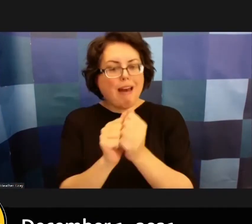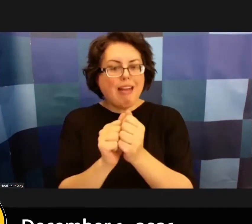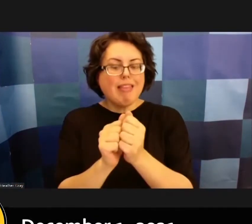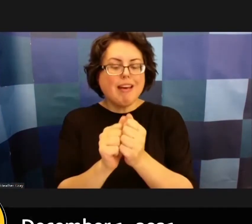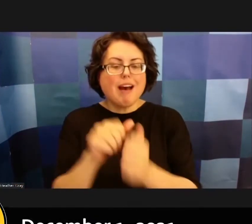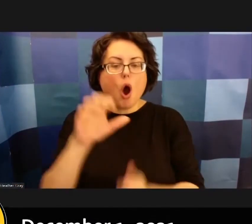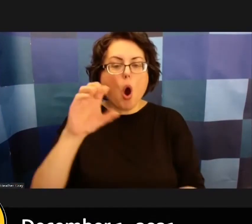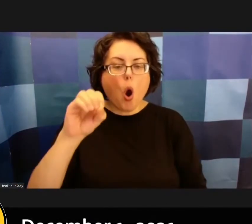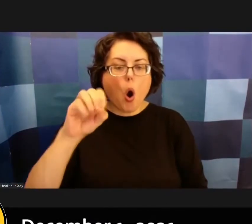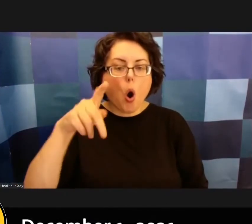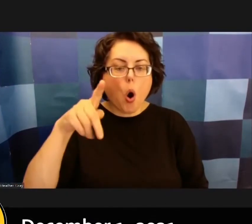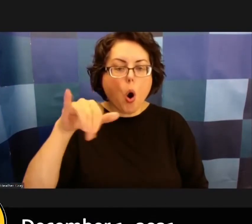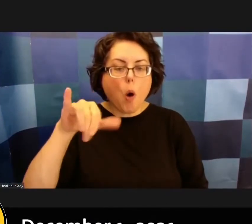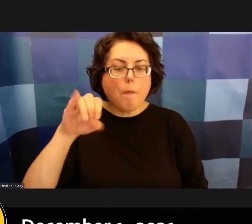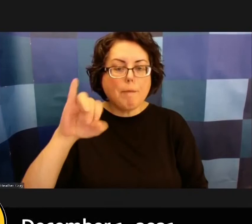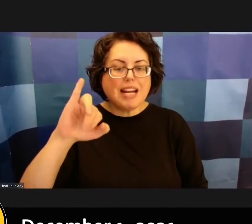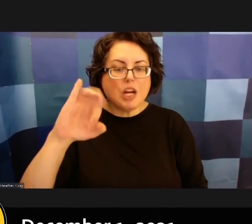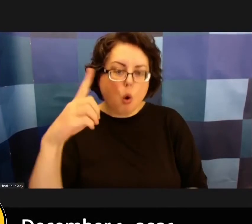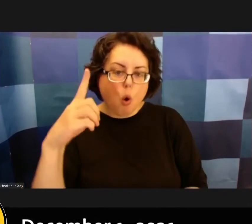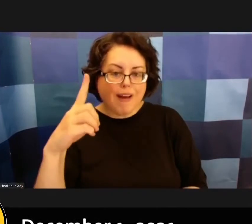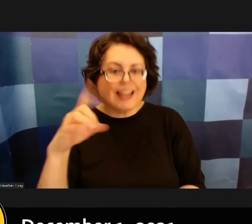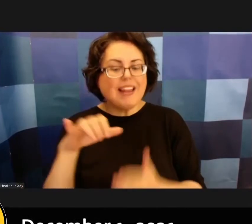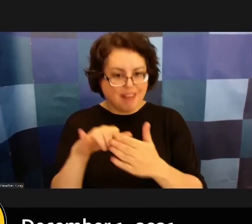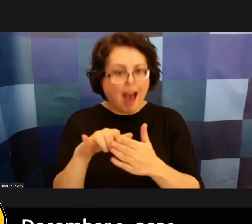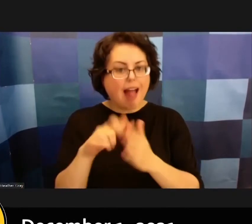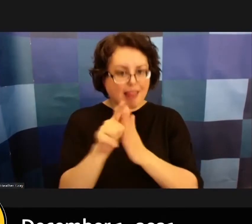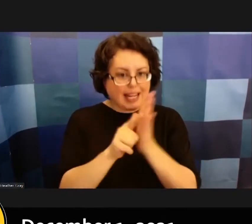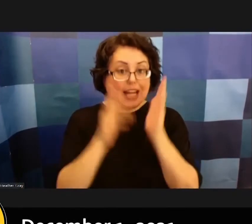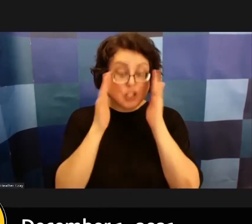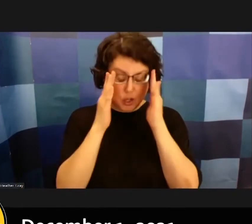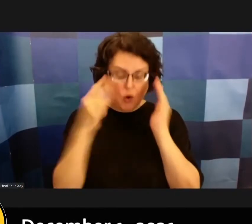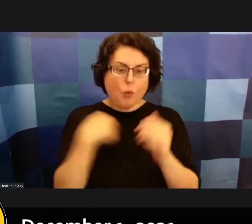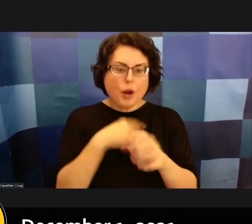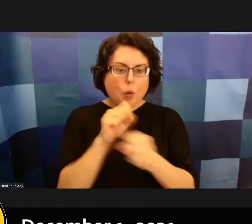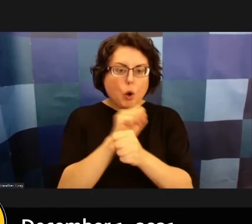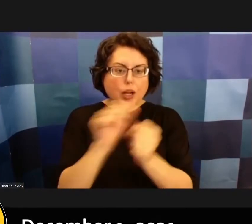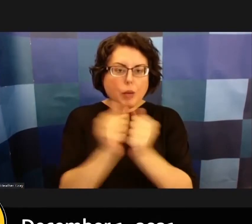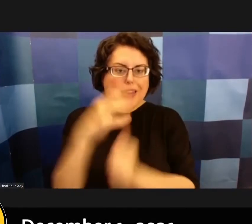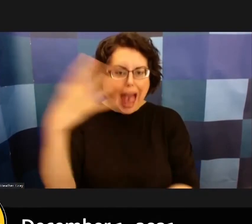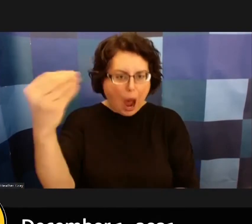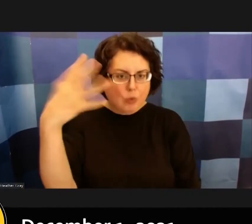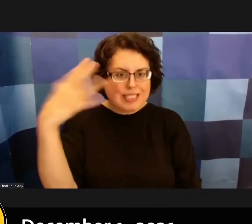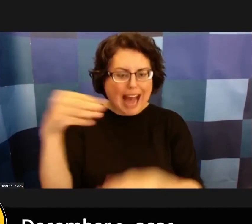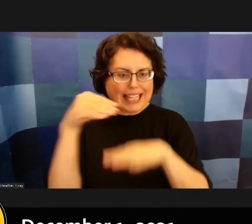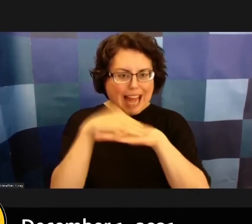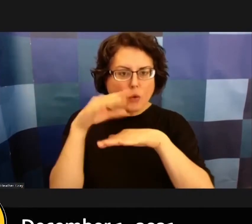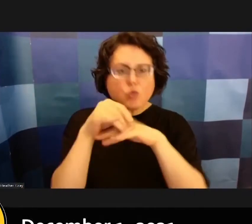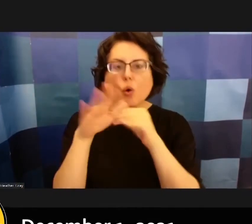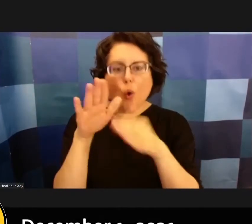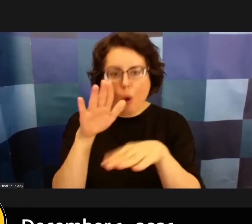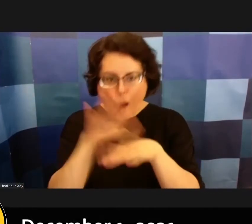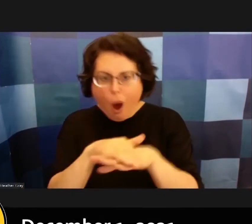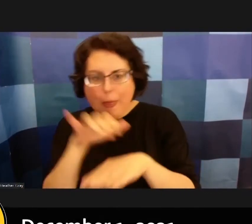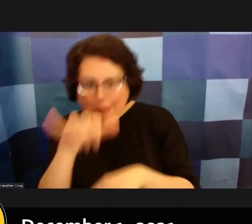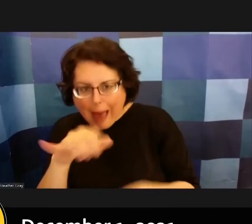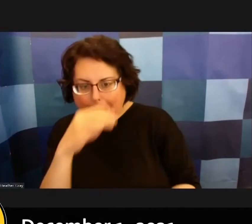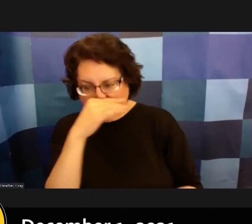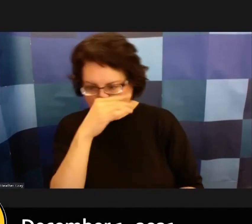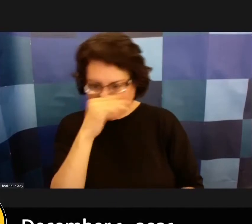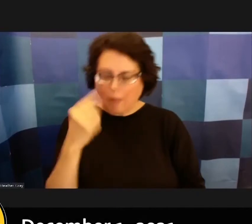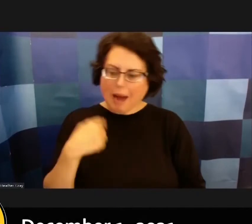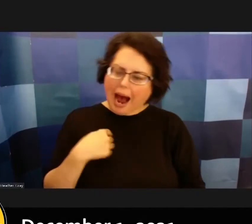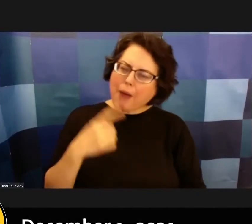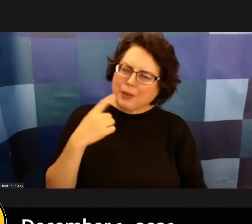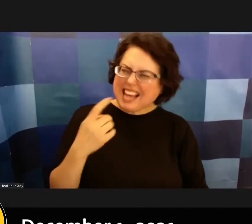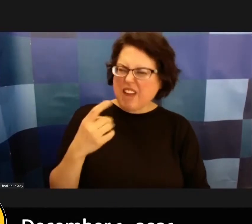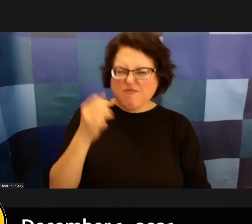out we are working with outside counsel on that so you know i will say that the the kind of day-to-day